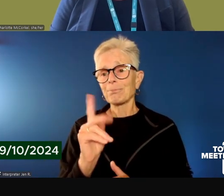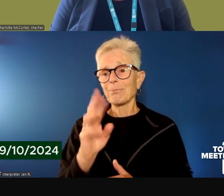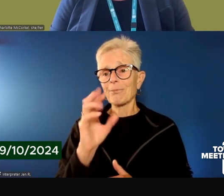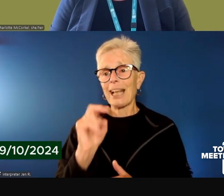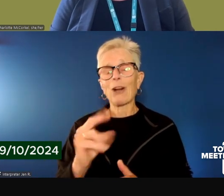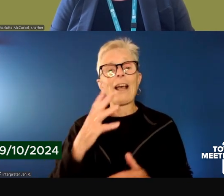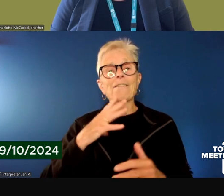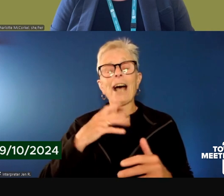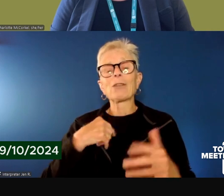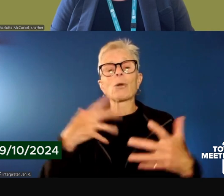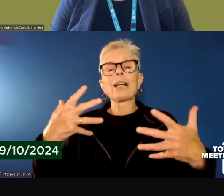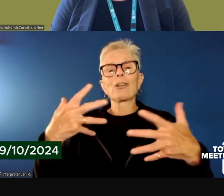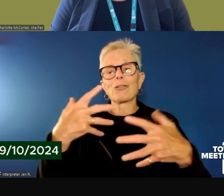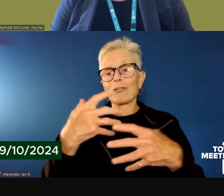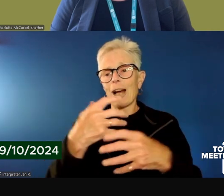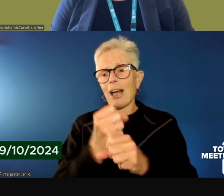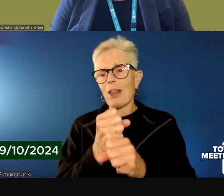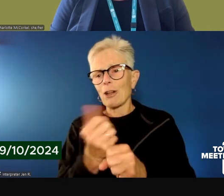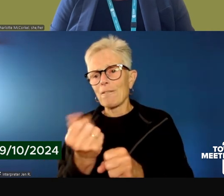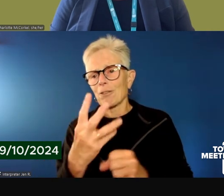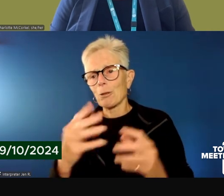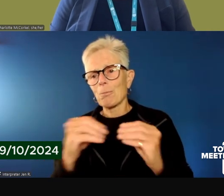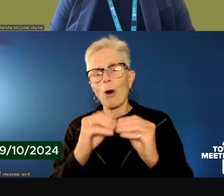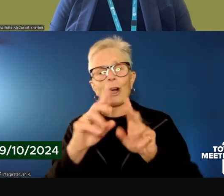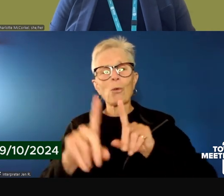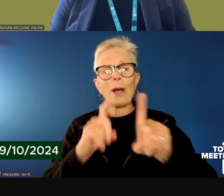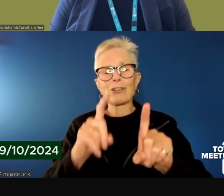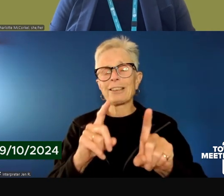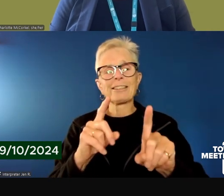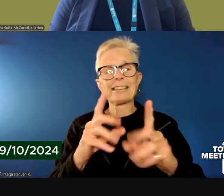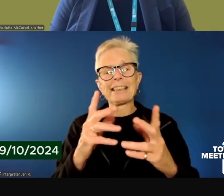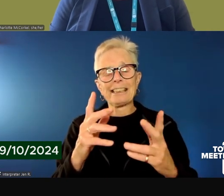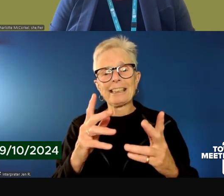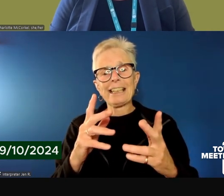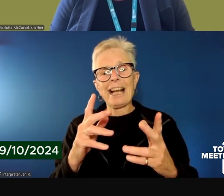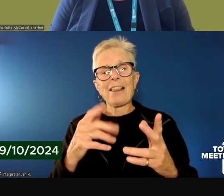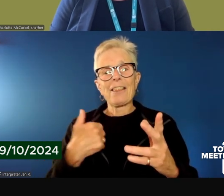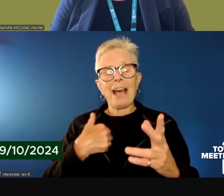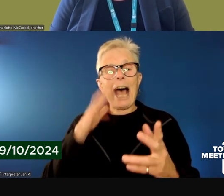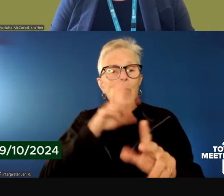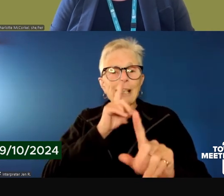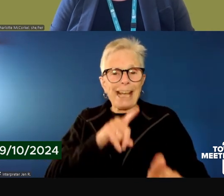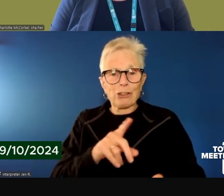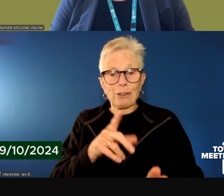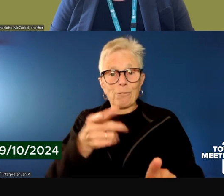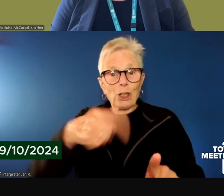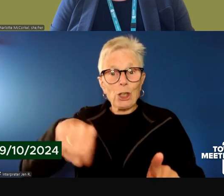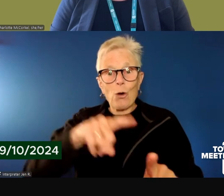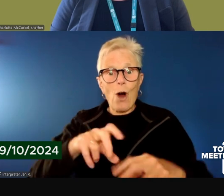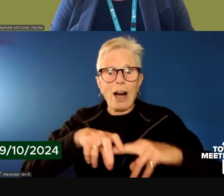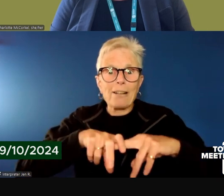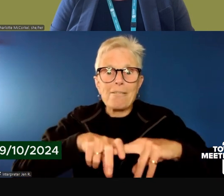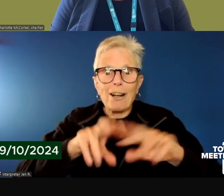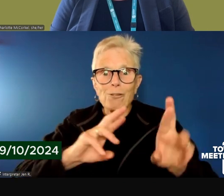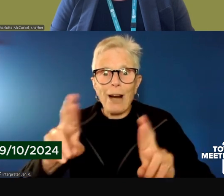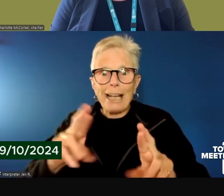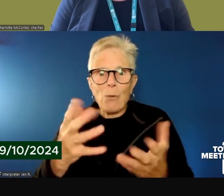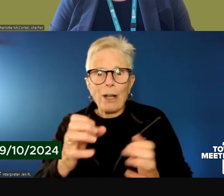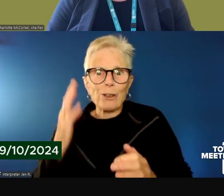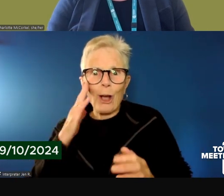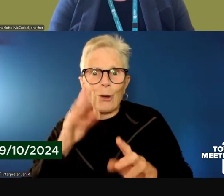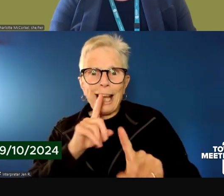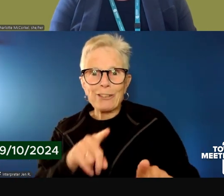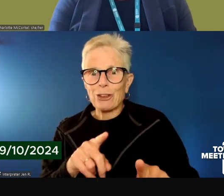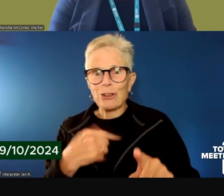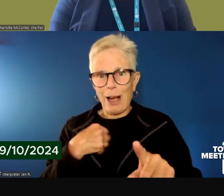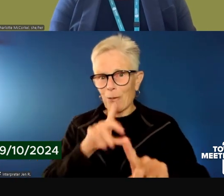home. And there were actually a few questions in the Q&A that I'm about to address for those of you who are sitting on the edges of your seats. So,